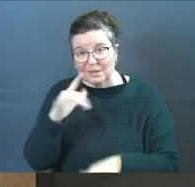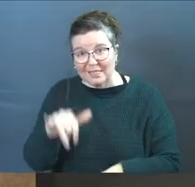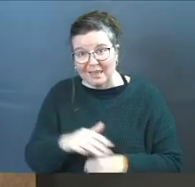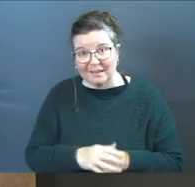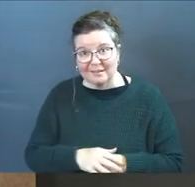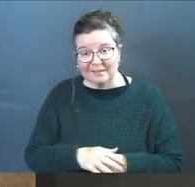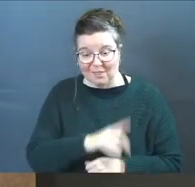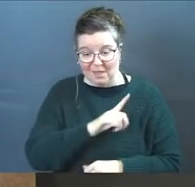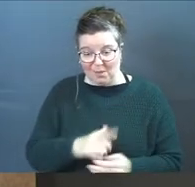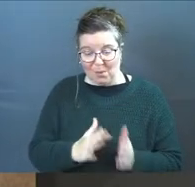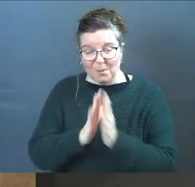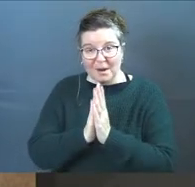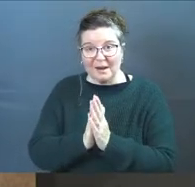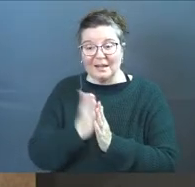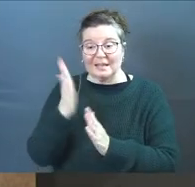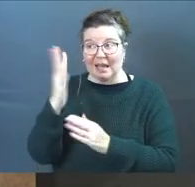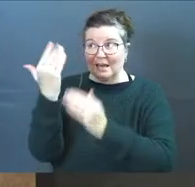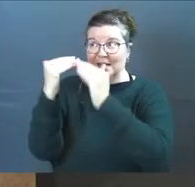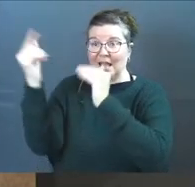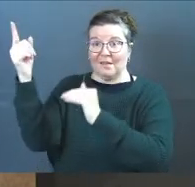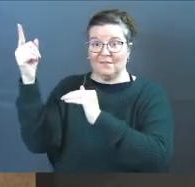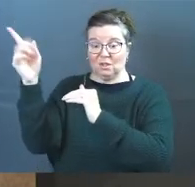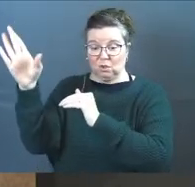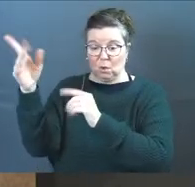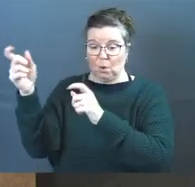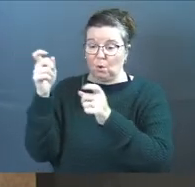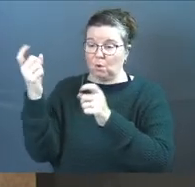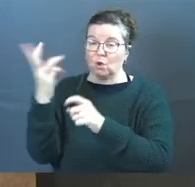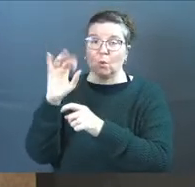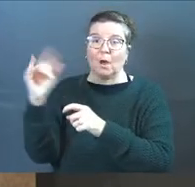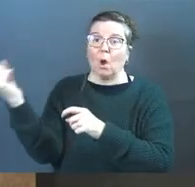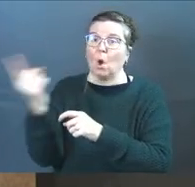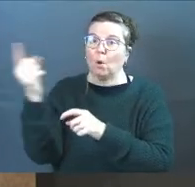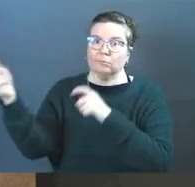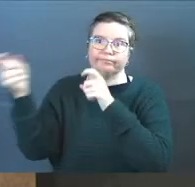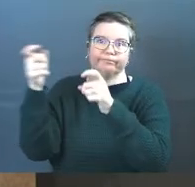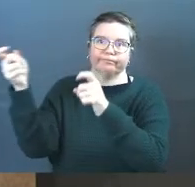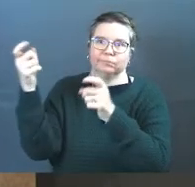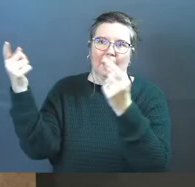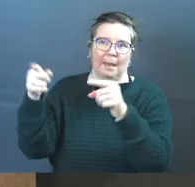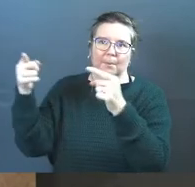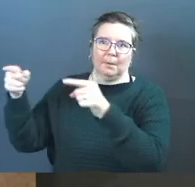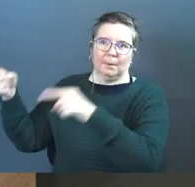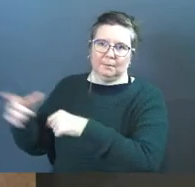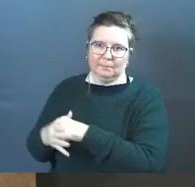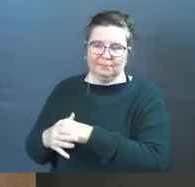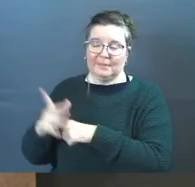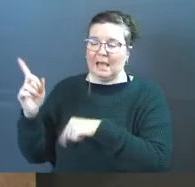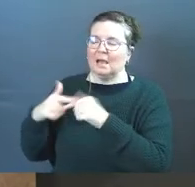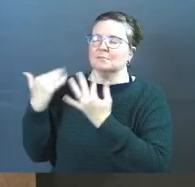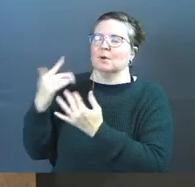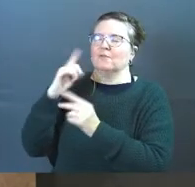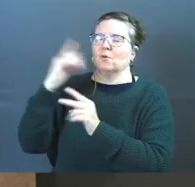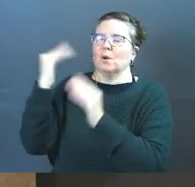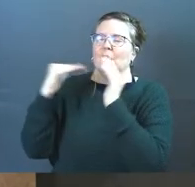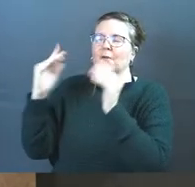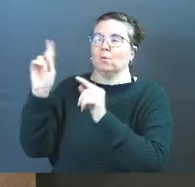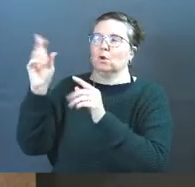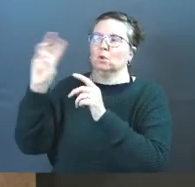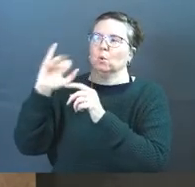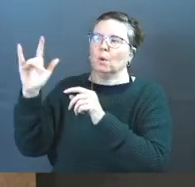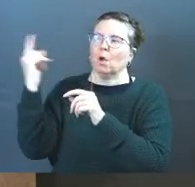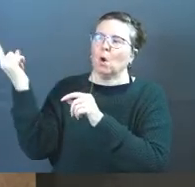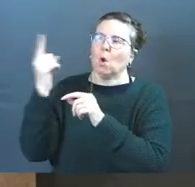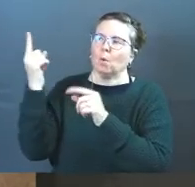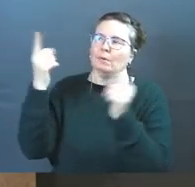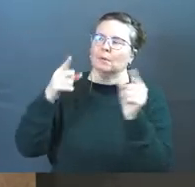pray the Lord's prayer is God in heaven your will's always done I can't wait for heaven where your